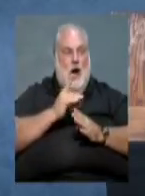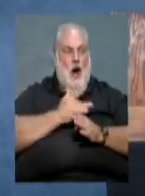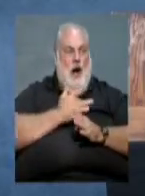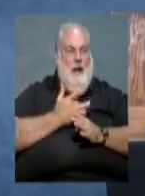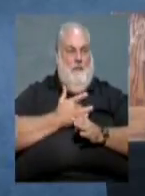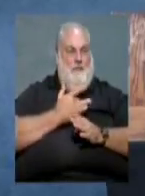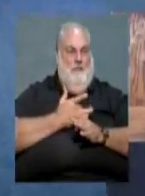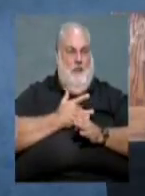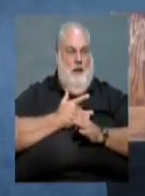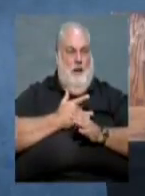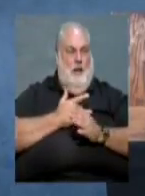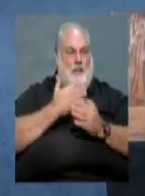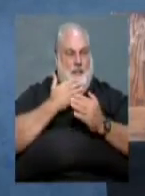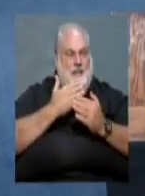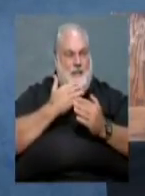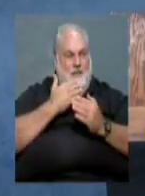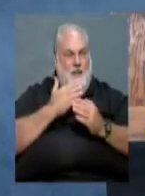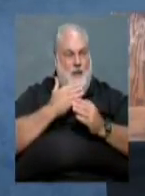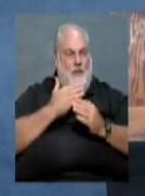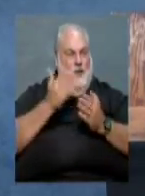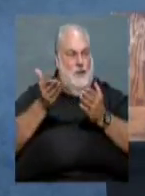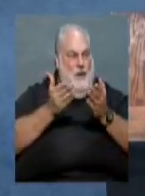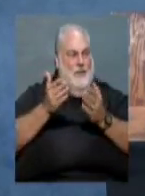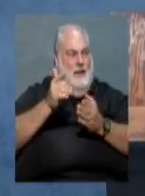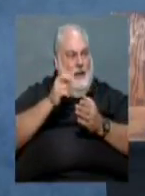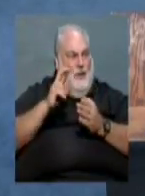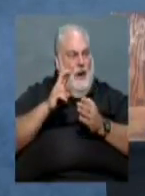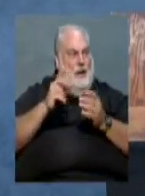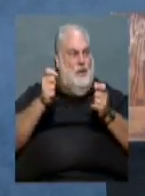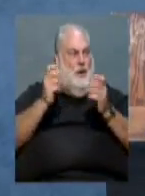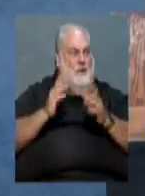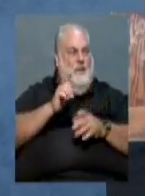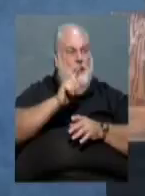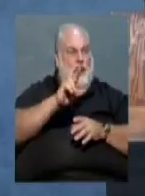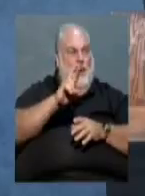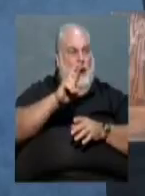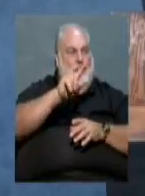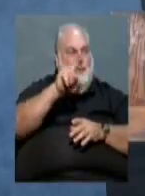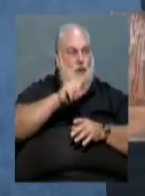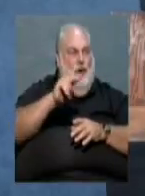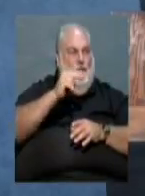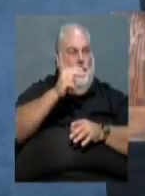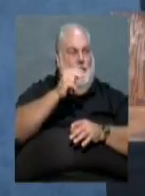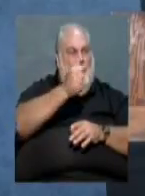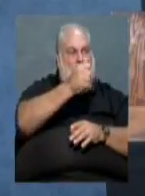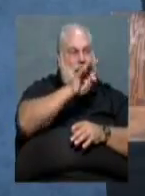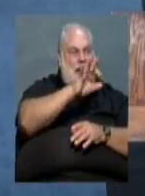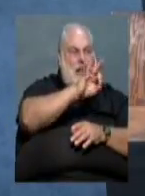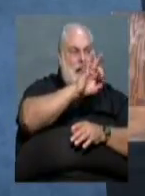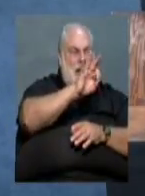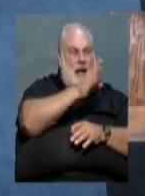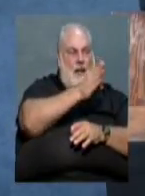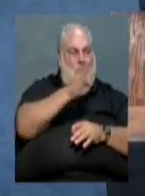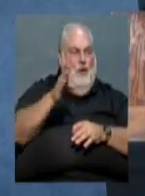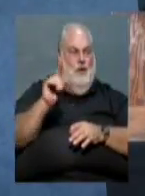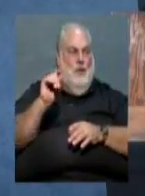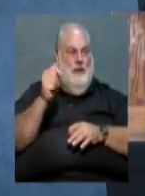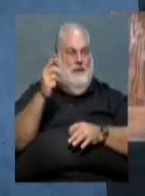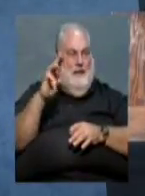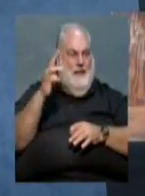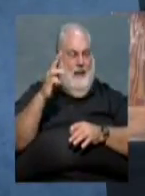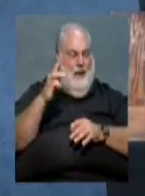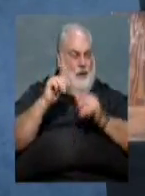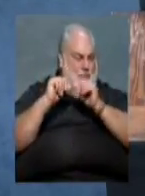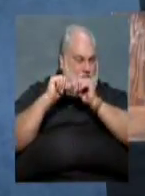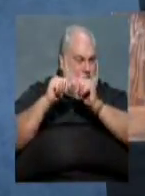you for your dedicated service to the citizens of Little Rock as director of the Little Rock Zoo from 1999 through 2016. Your dedication,